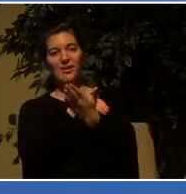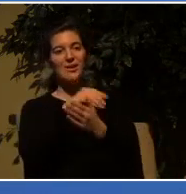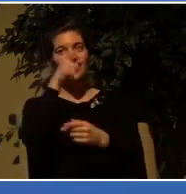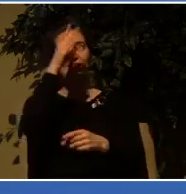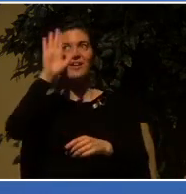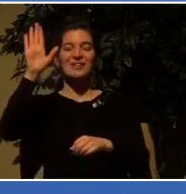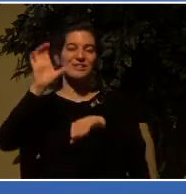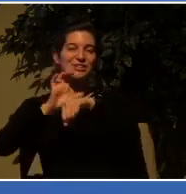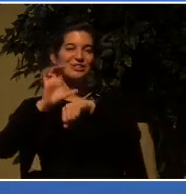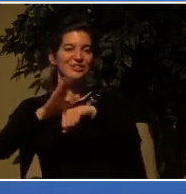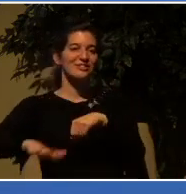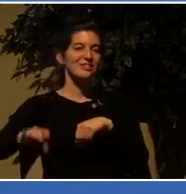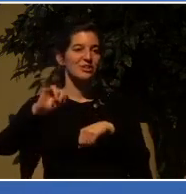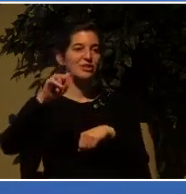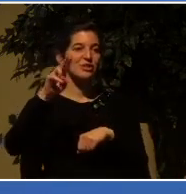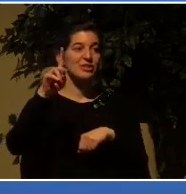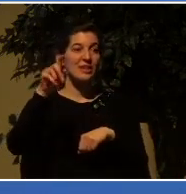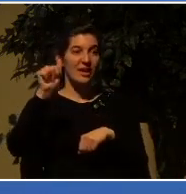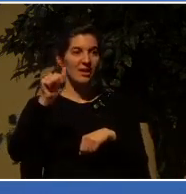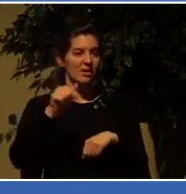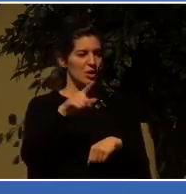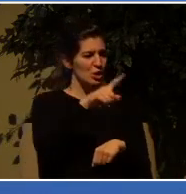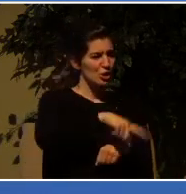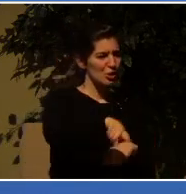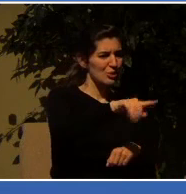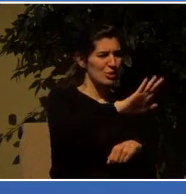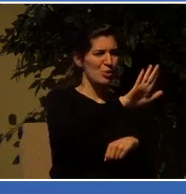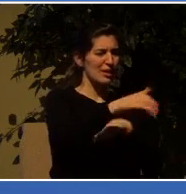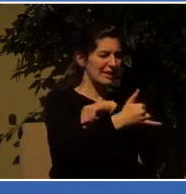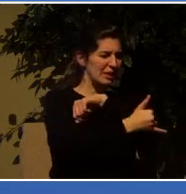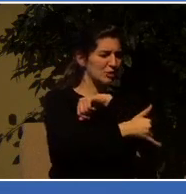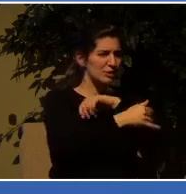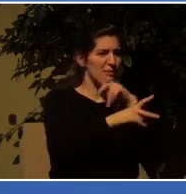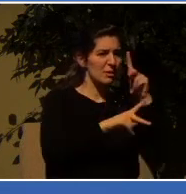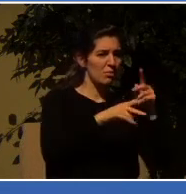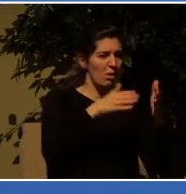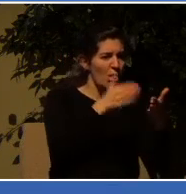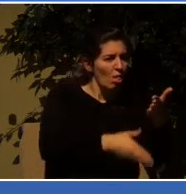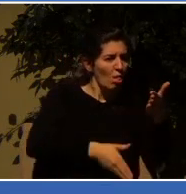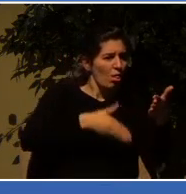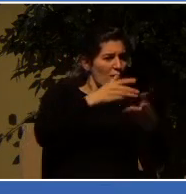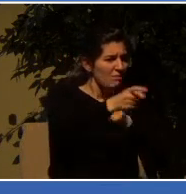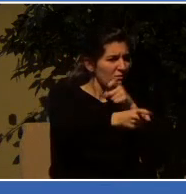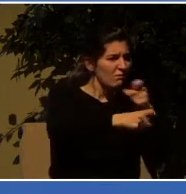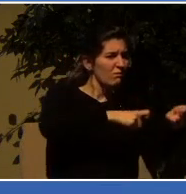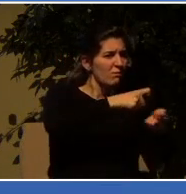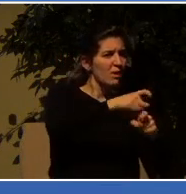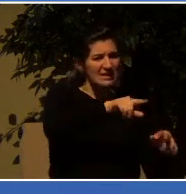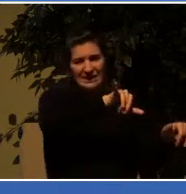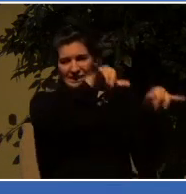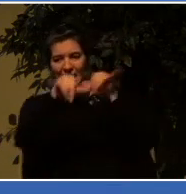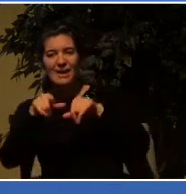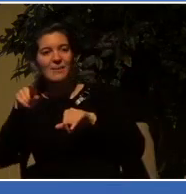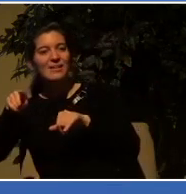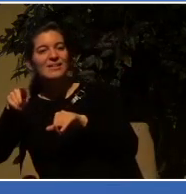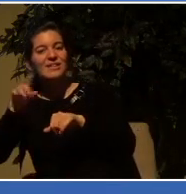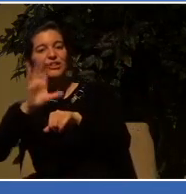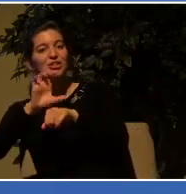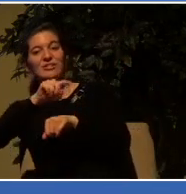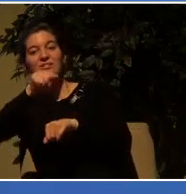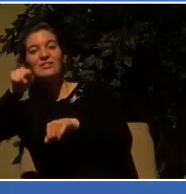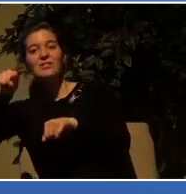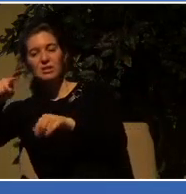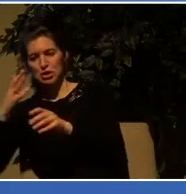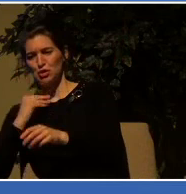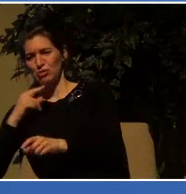You suffered from your countrymen the same things as those churches suffered from the Jews. who killed the Lord